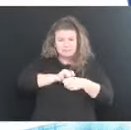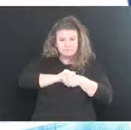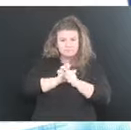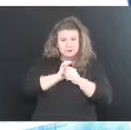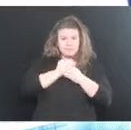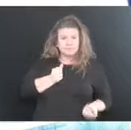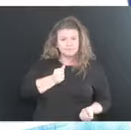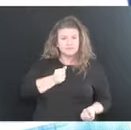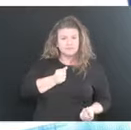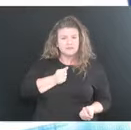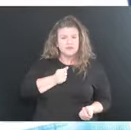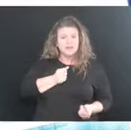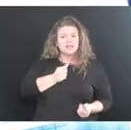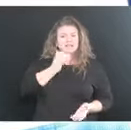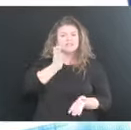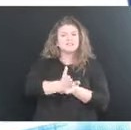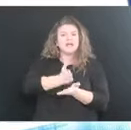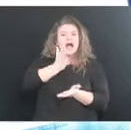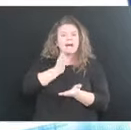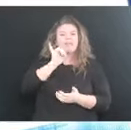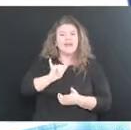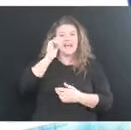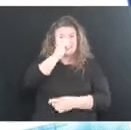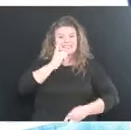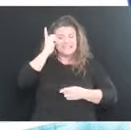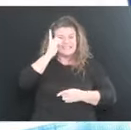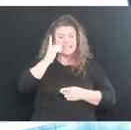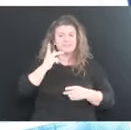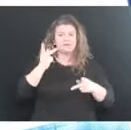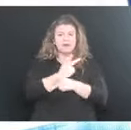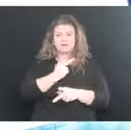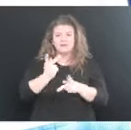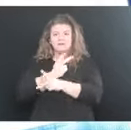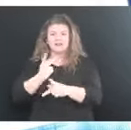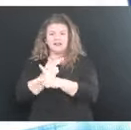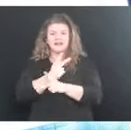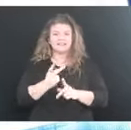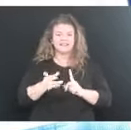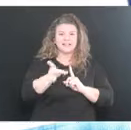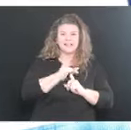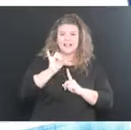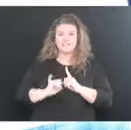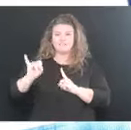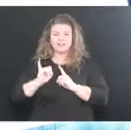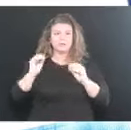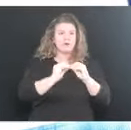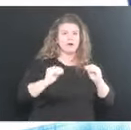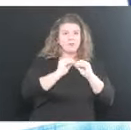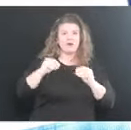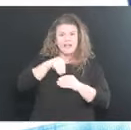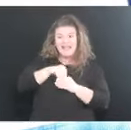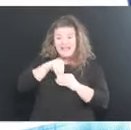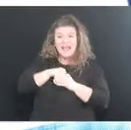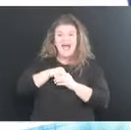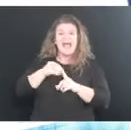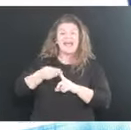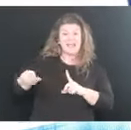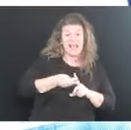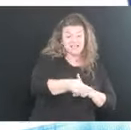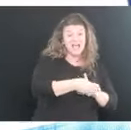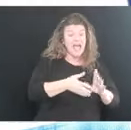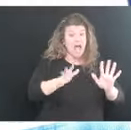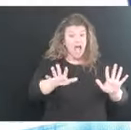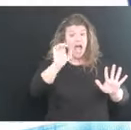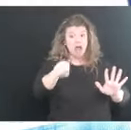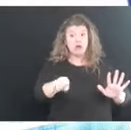virus's ability to replicate and to infect us. So they work directly on the virus. These could be game changers,